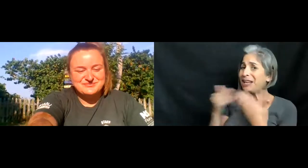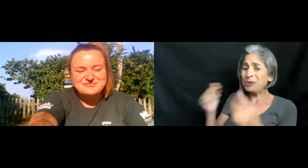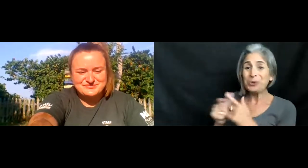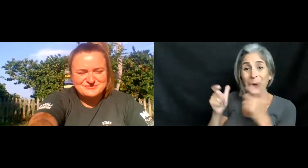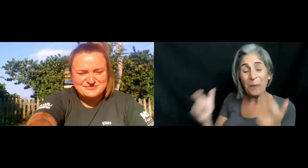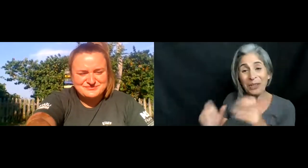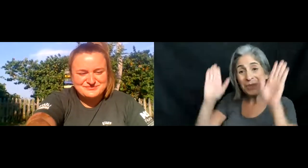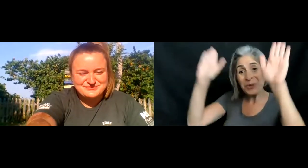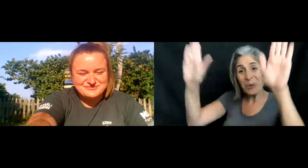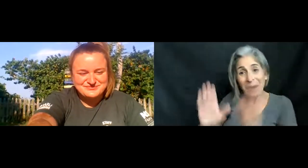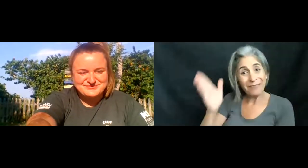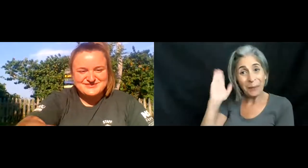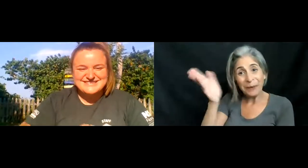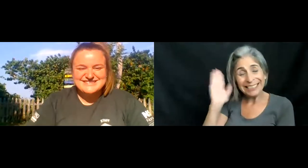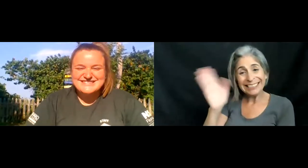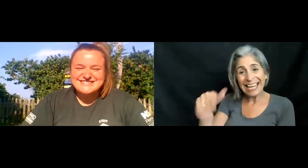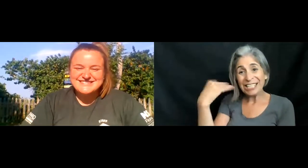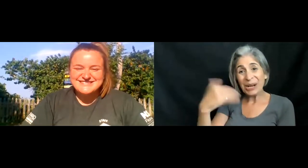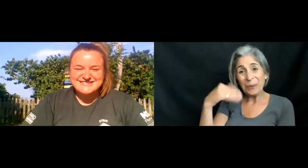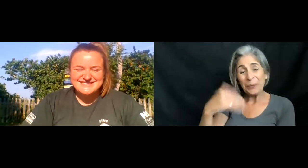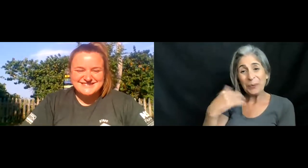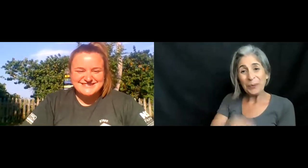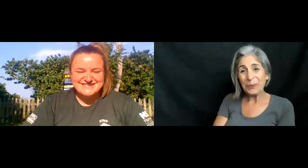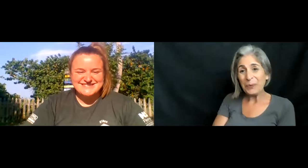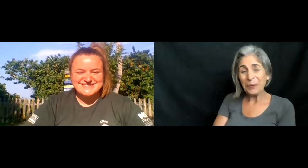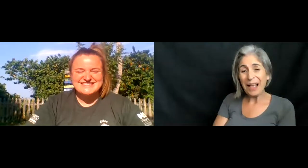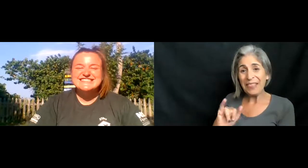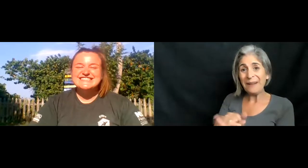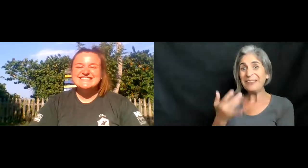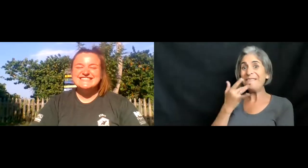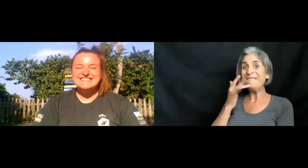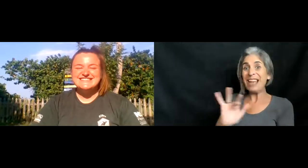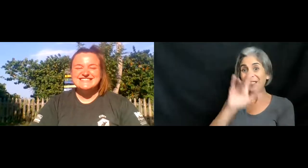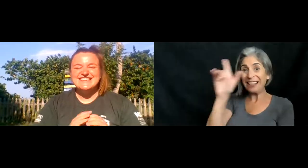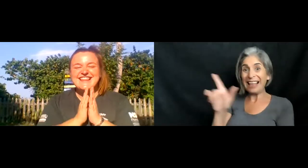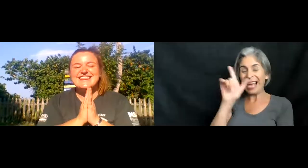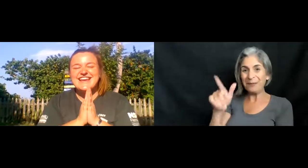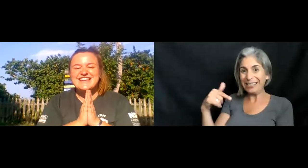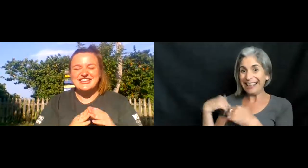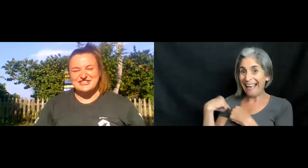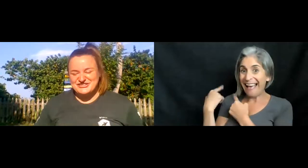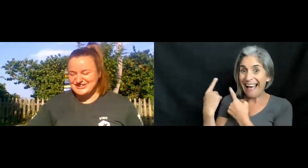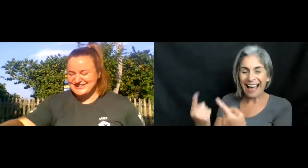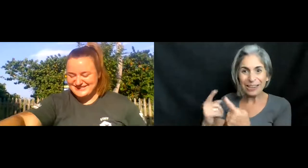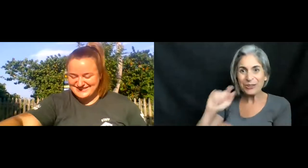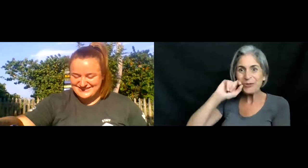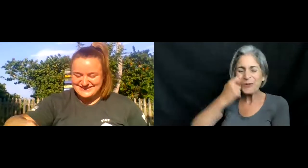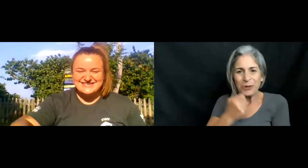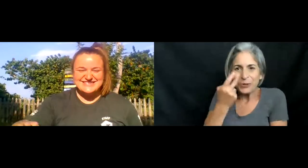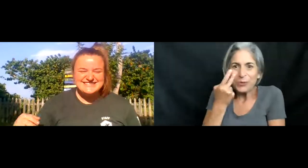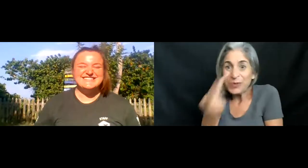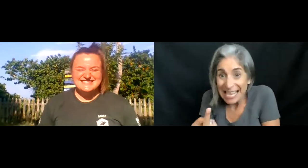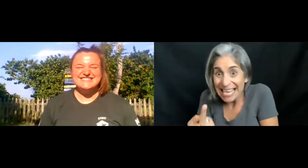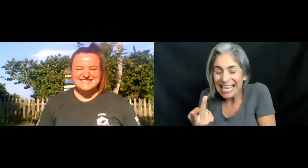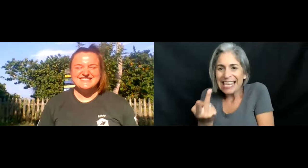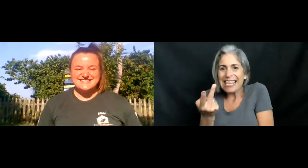for this great presentation. I think it's probably one of the favorite ones libraries done so far. was really cool to actually see inside a